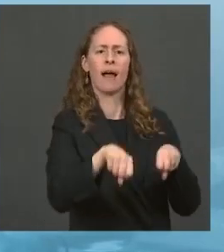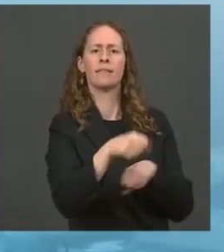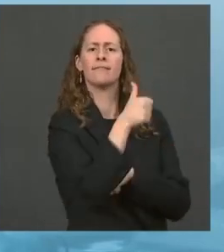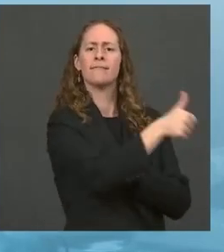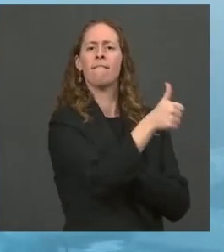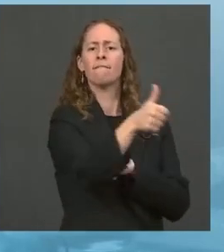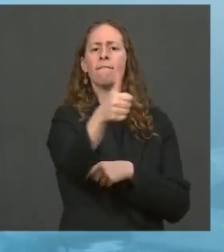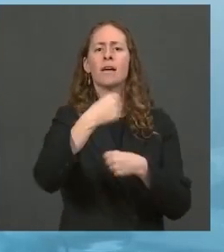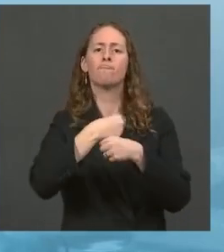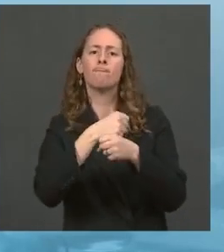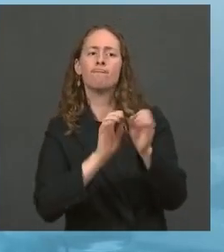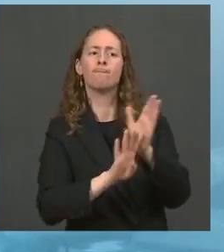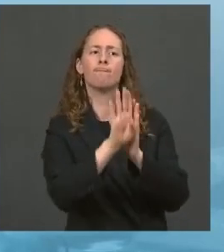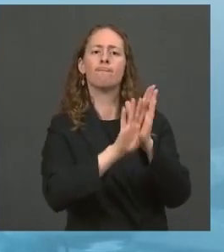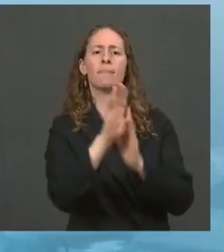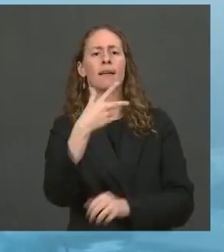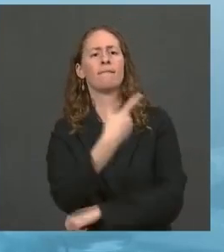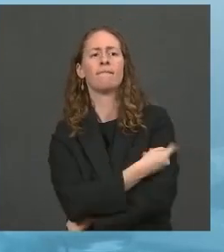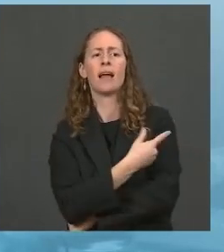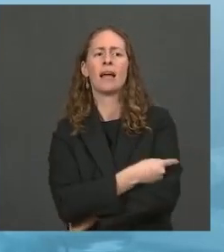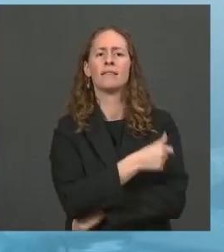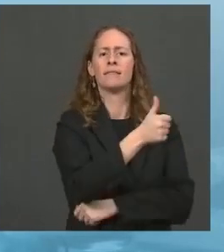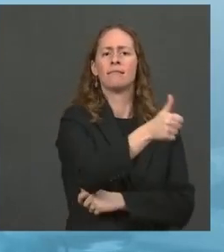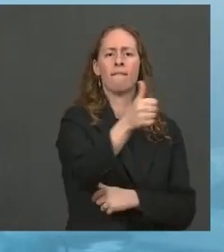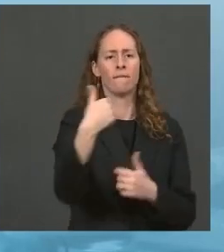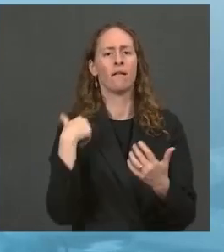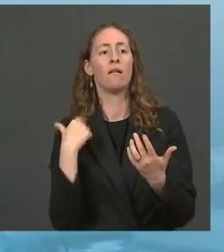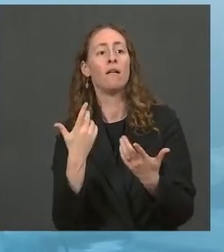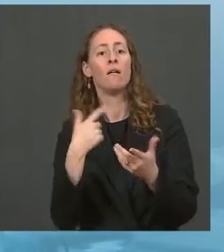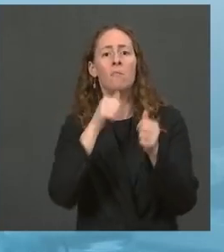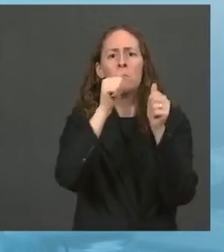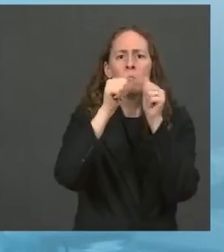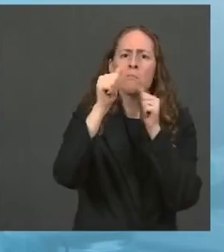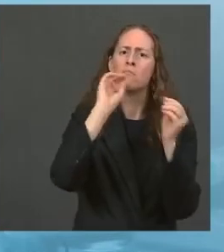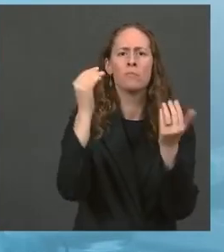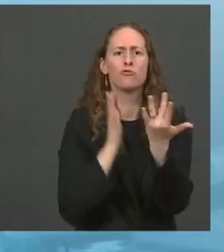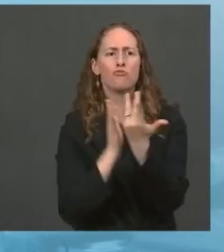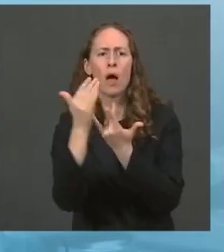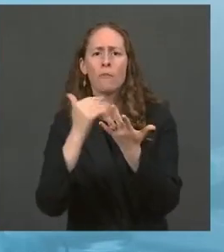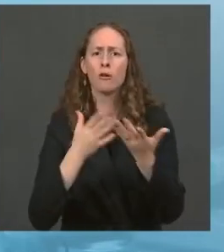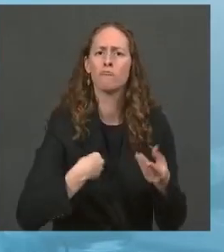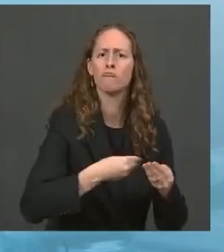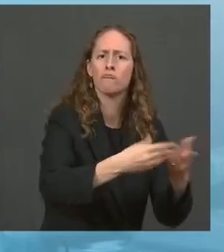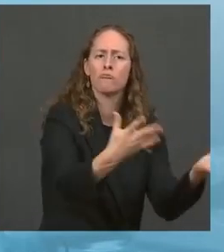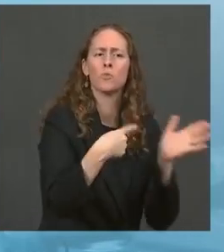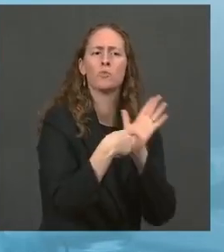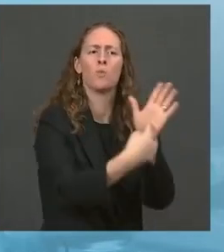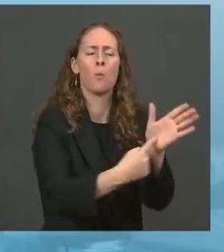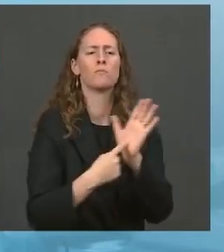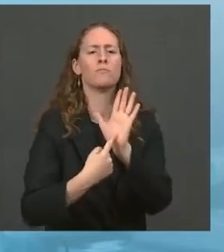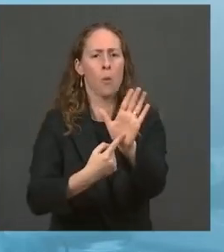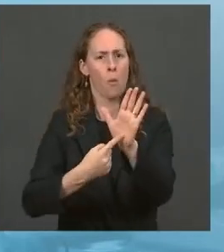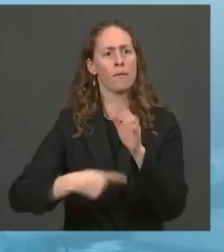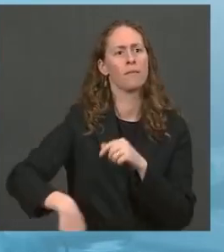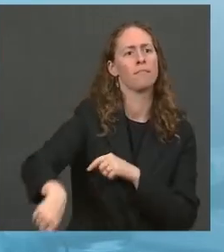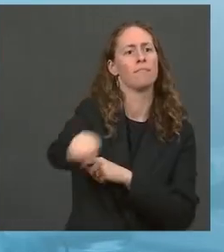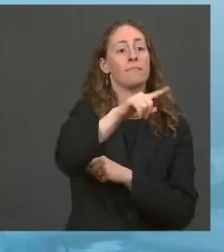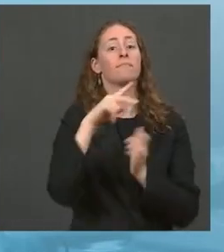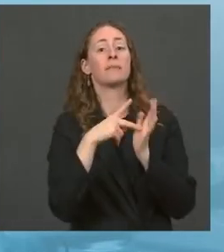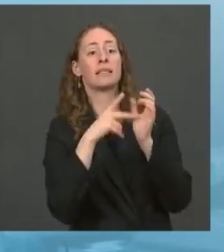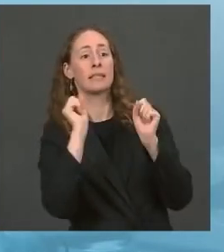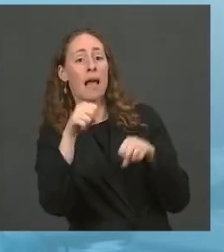transparency so that vaccine production and distribution is is predictable and coordinated.